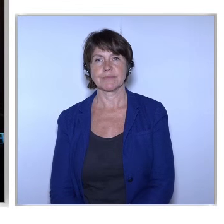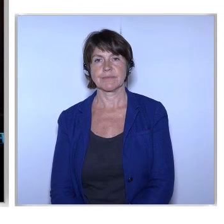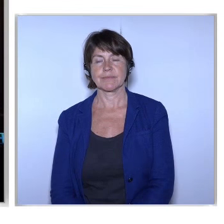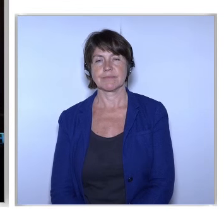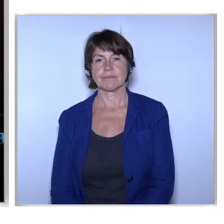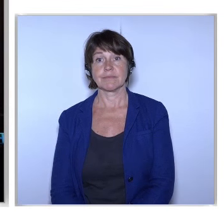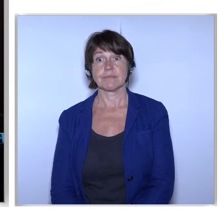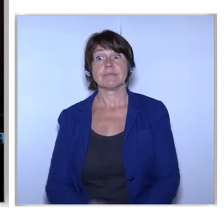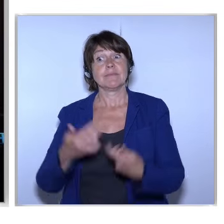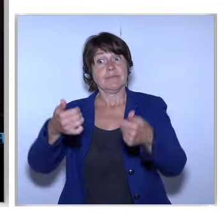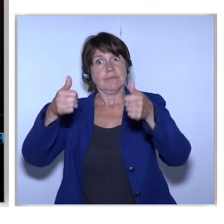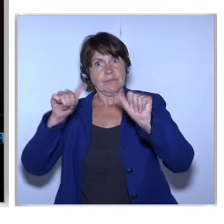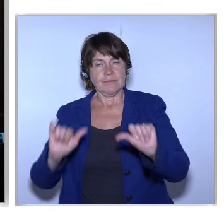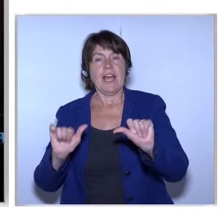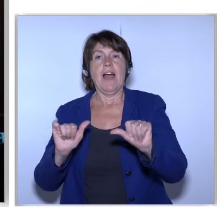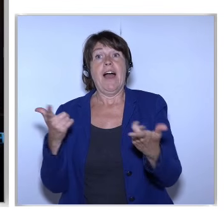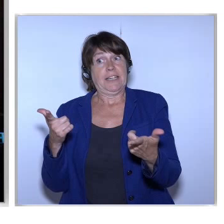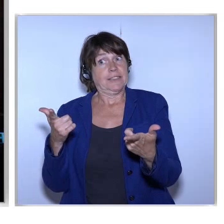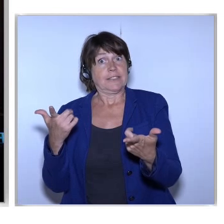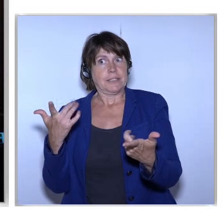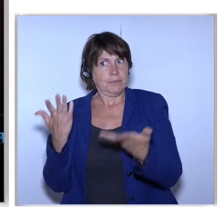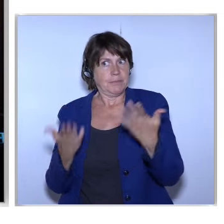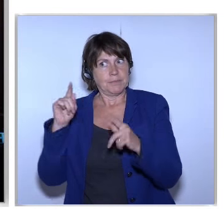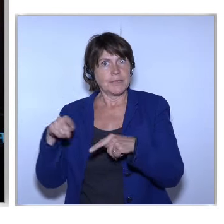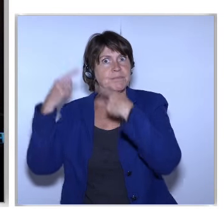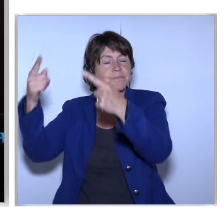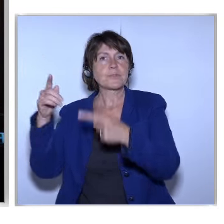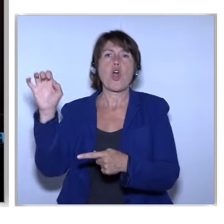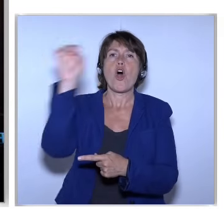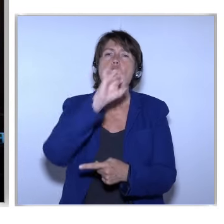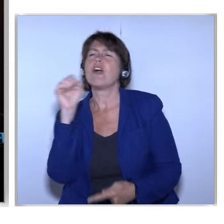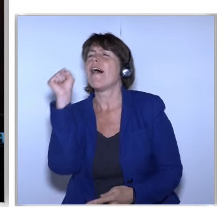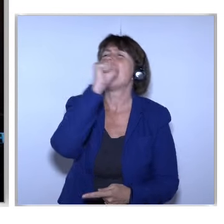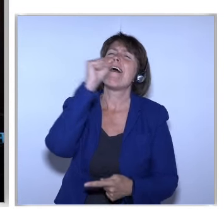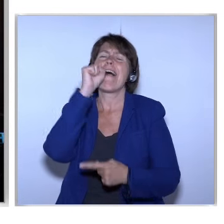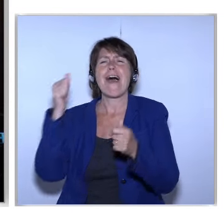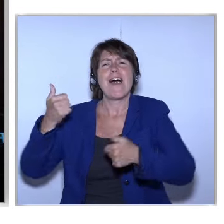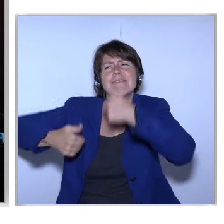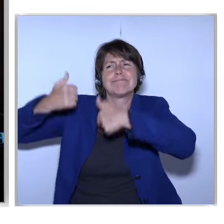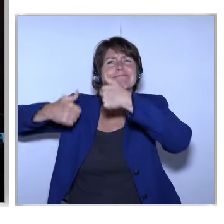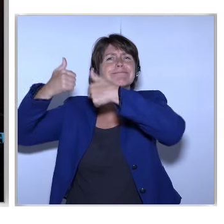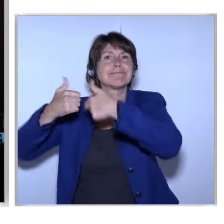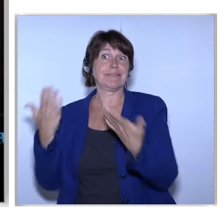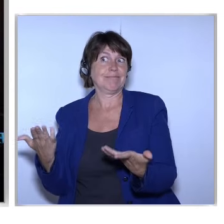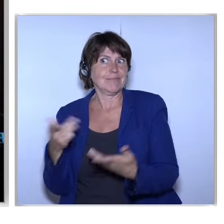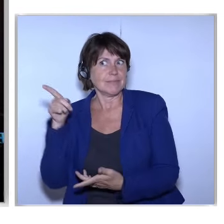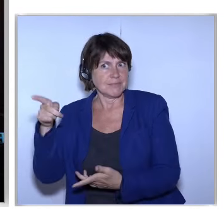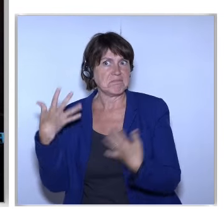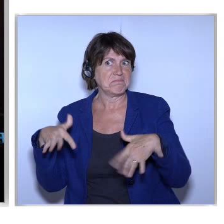Next stop the Eurovision contest and DG Connect, I think you found a secret weapon